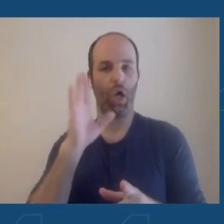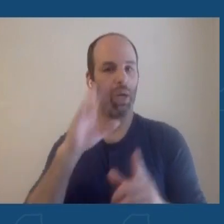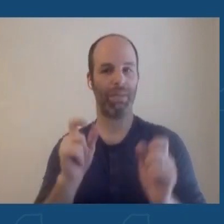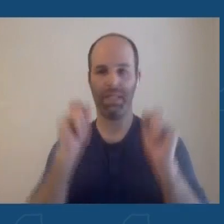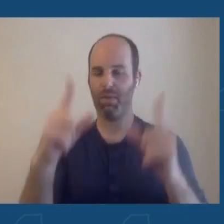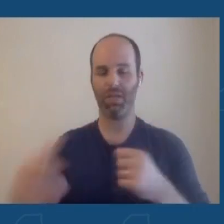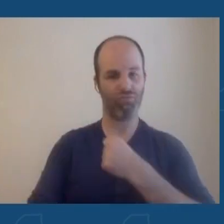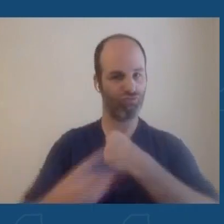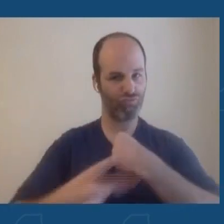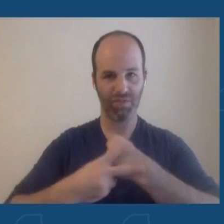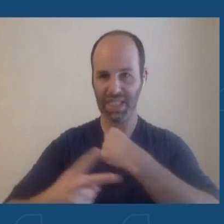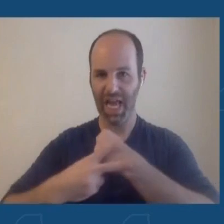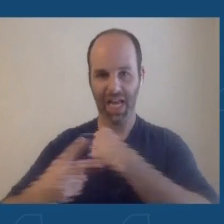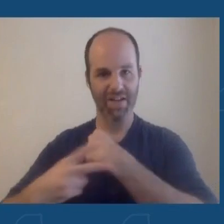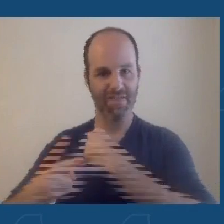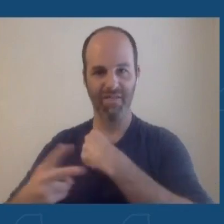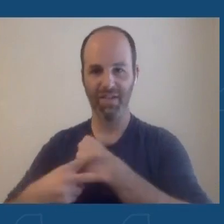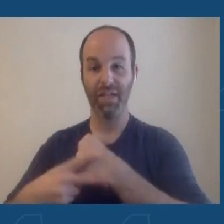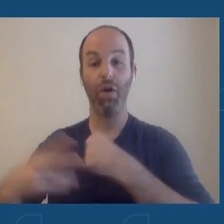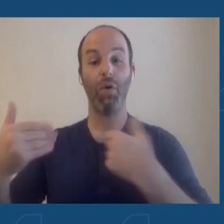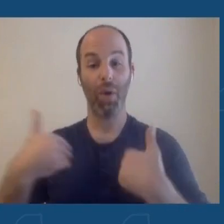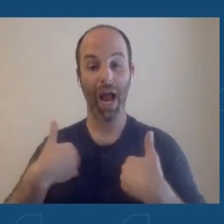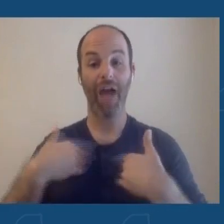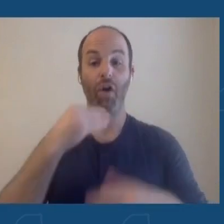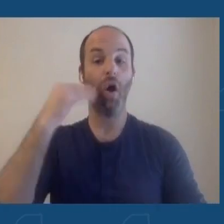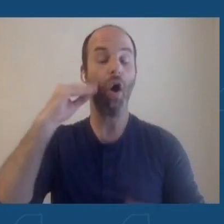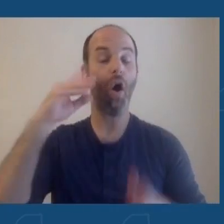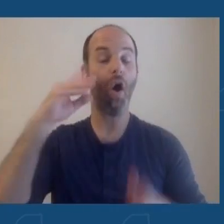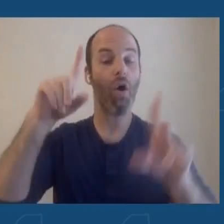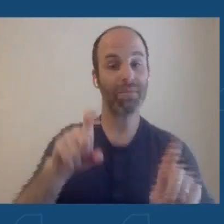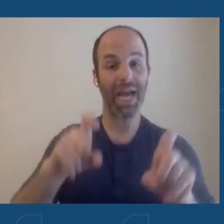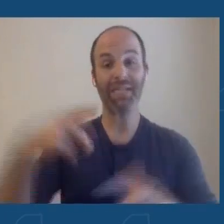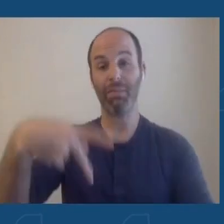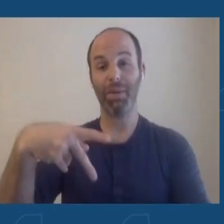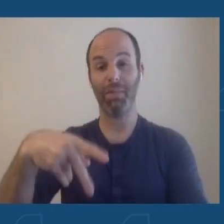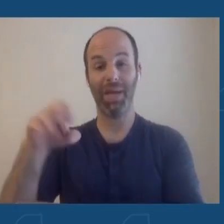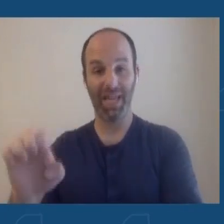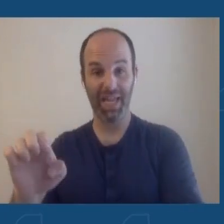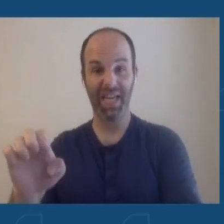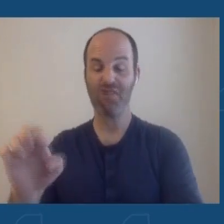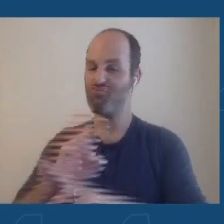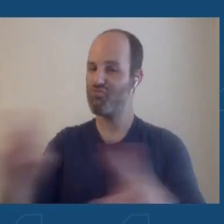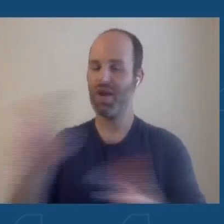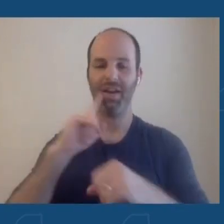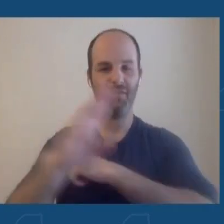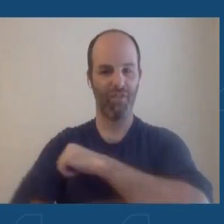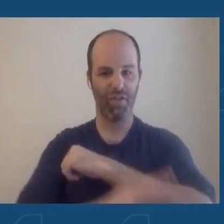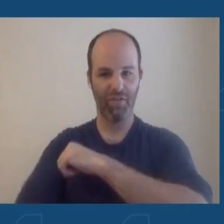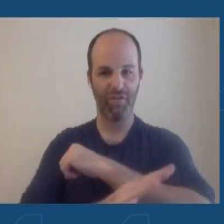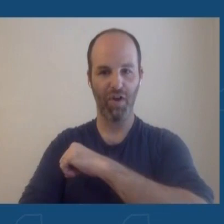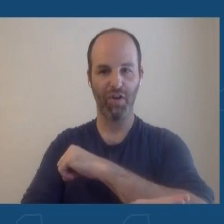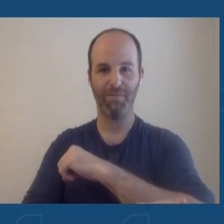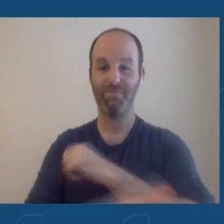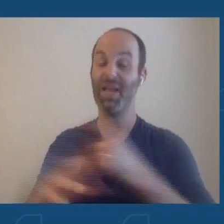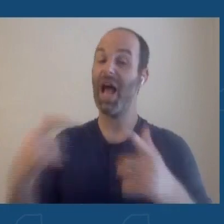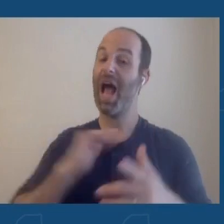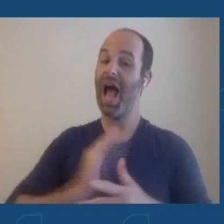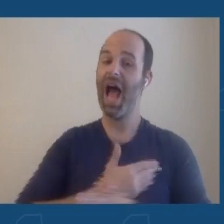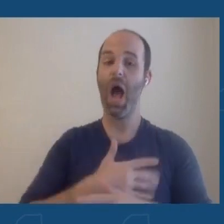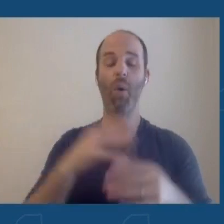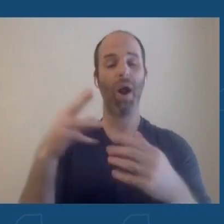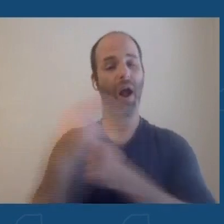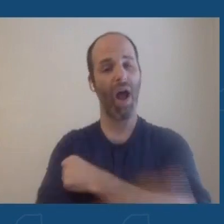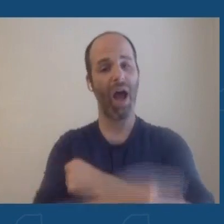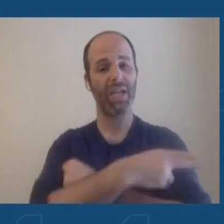million at-home tests, but also our PPE is going to be there heading into the fall. Strengthening our hospital systems. This